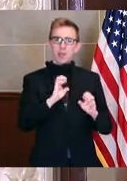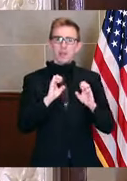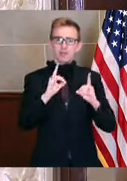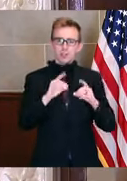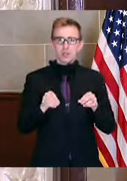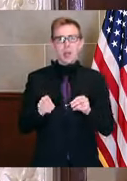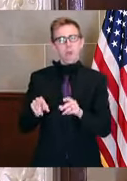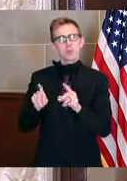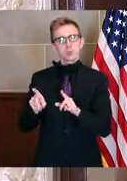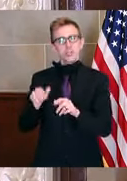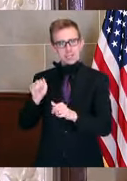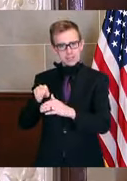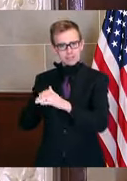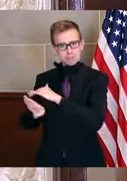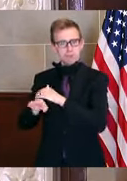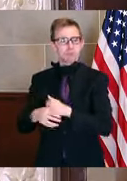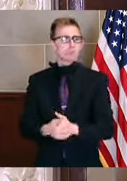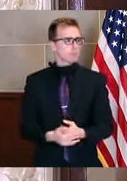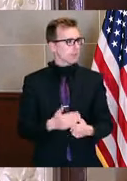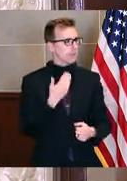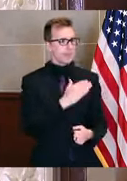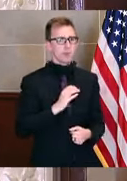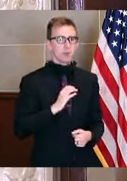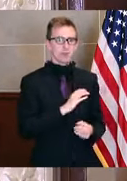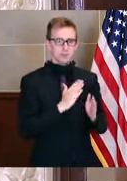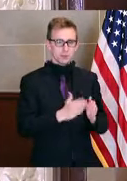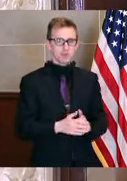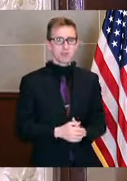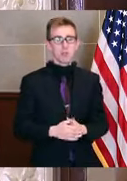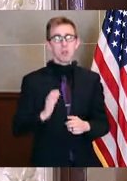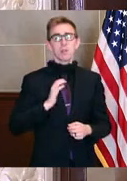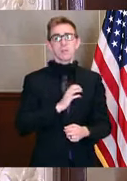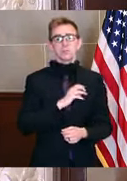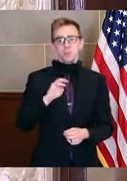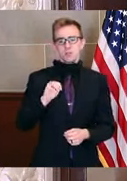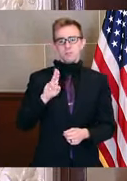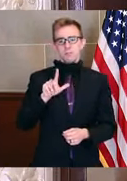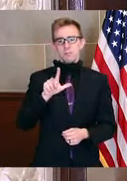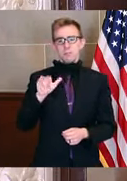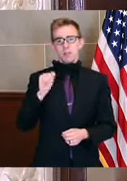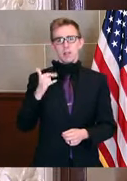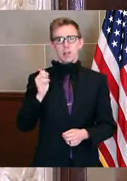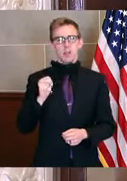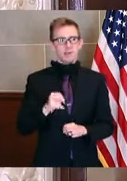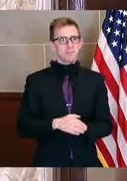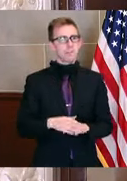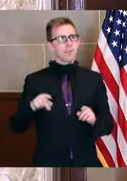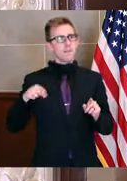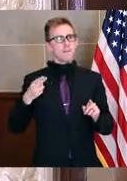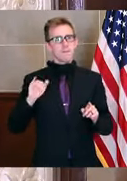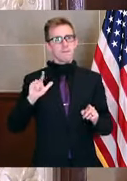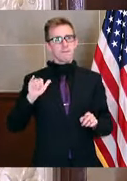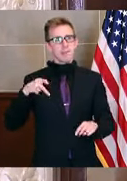opportunity. Thanks. Thank you, Commissioner. Thank you. Commissioner Muller. Hi, Commissioner